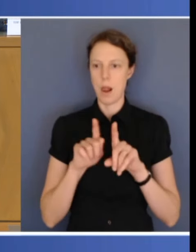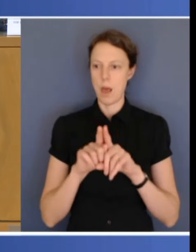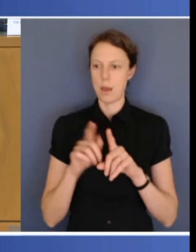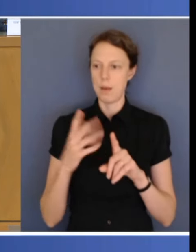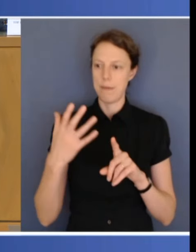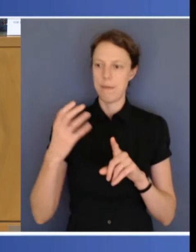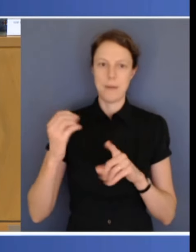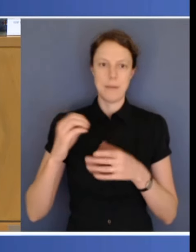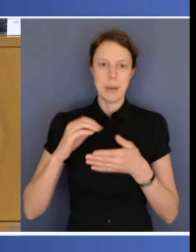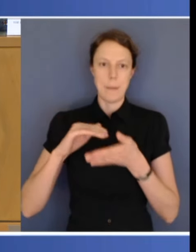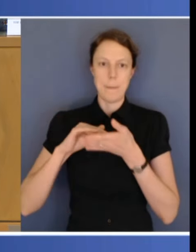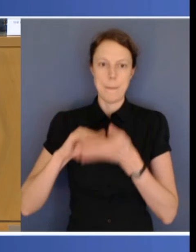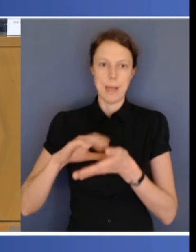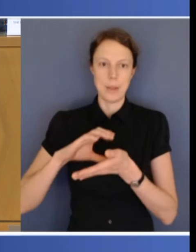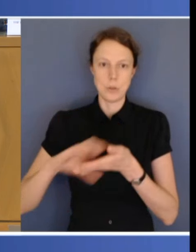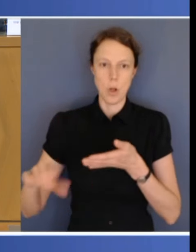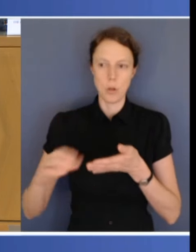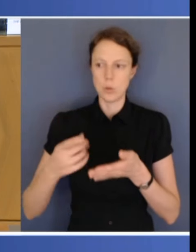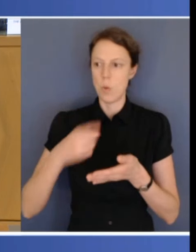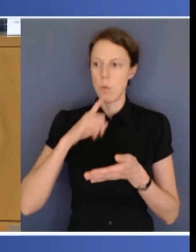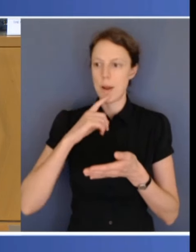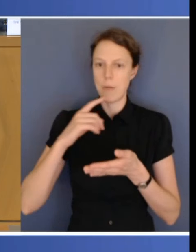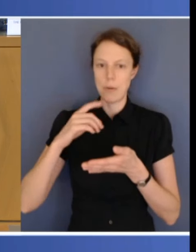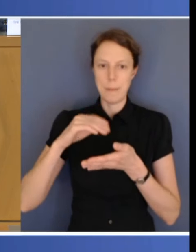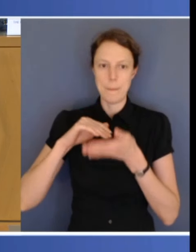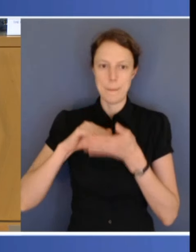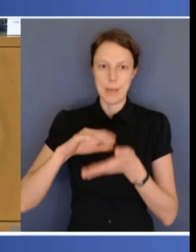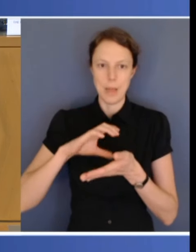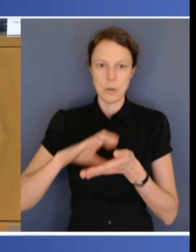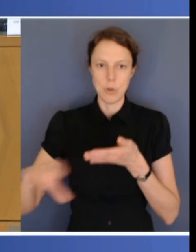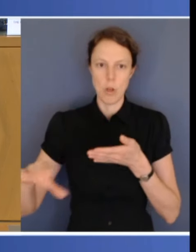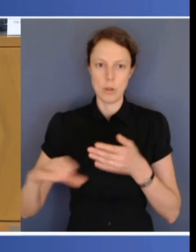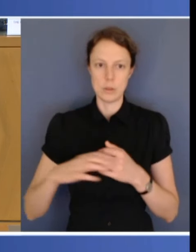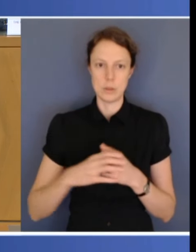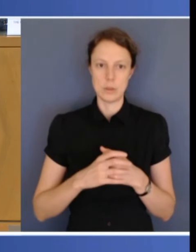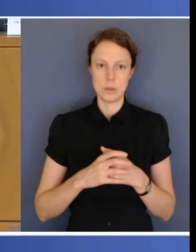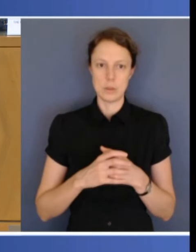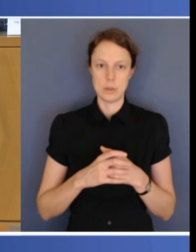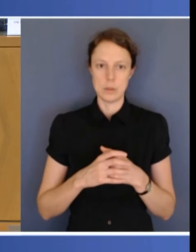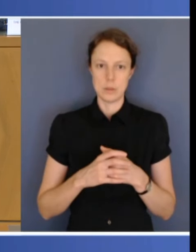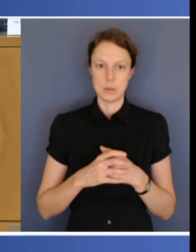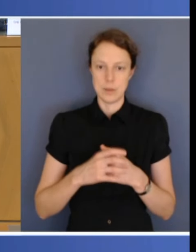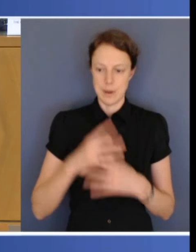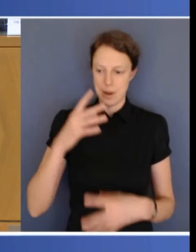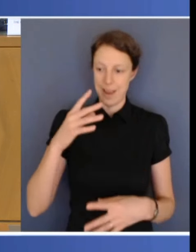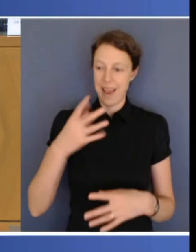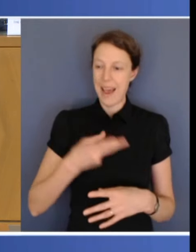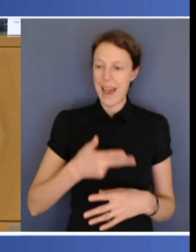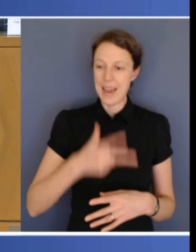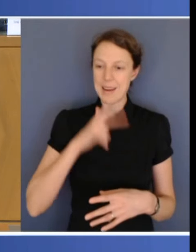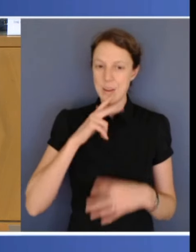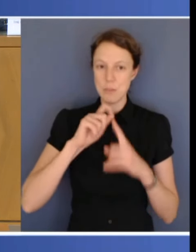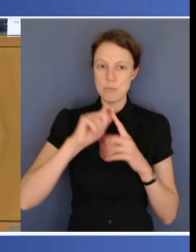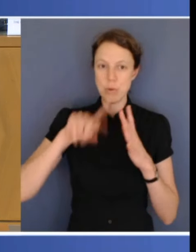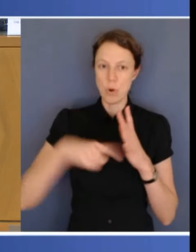allocated for them, in some cases, of the 800 projects that it added up, some of which that were announced prior to the